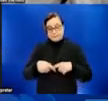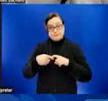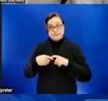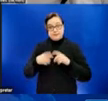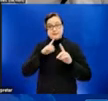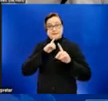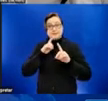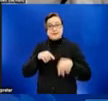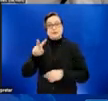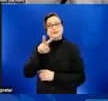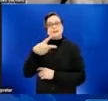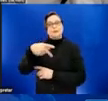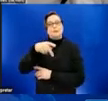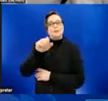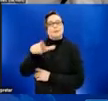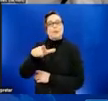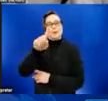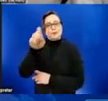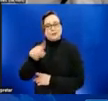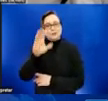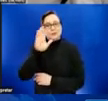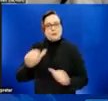question, we're going to put that up right now.